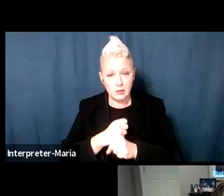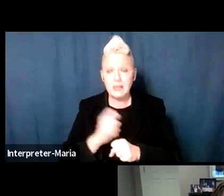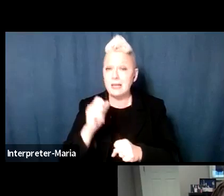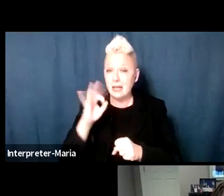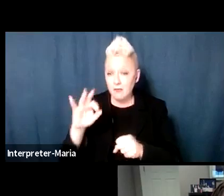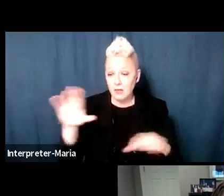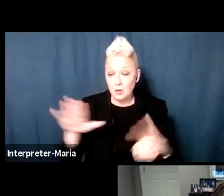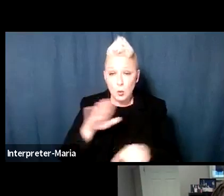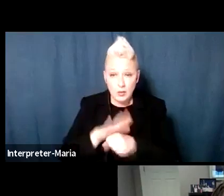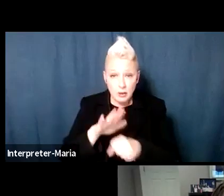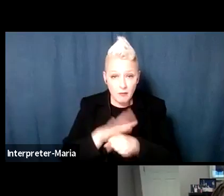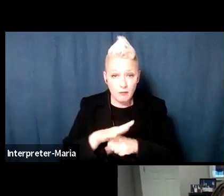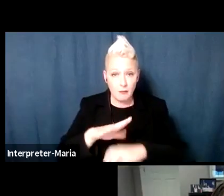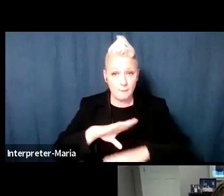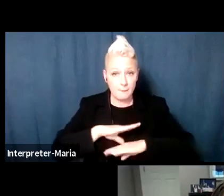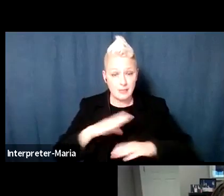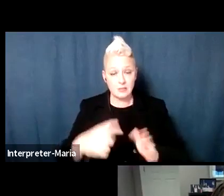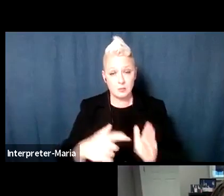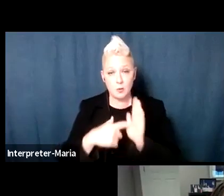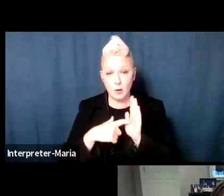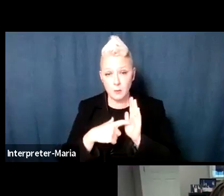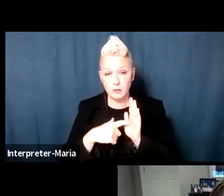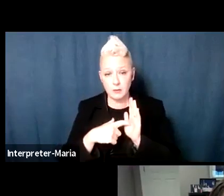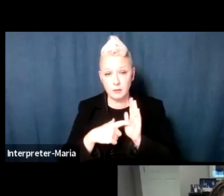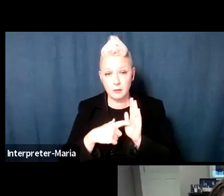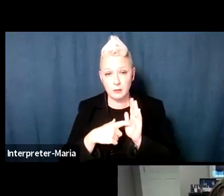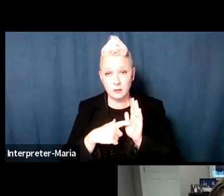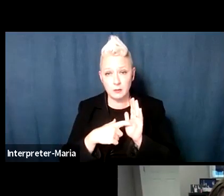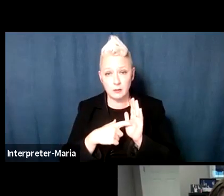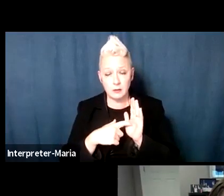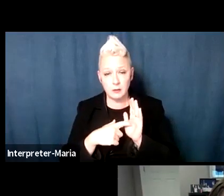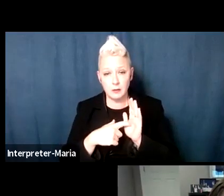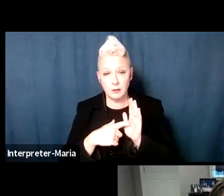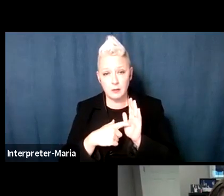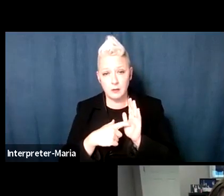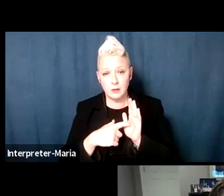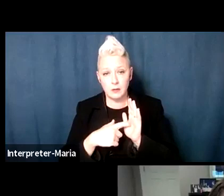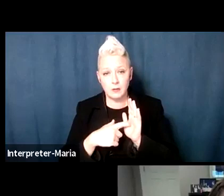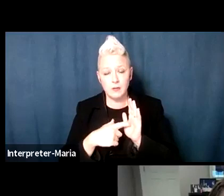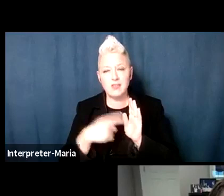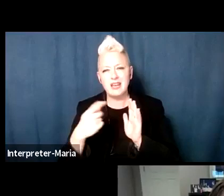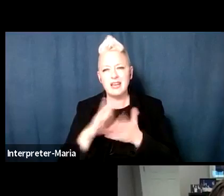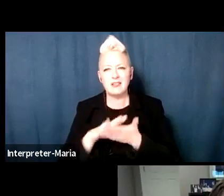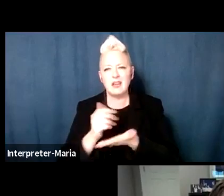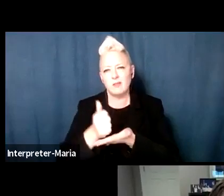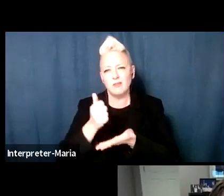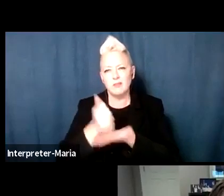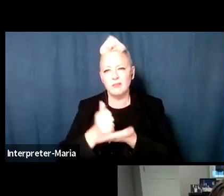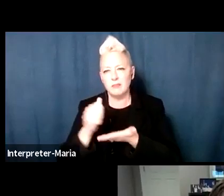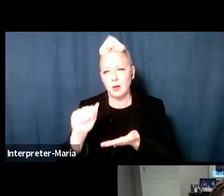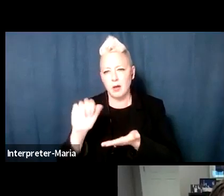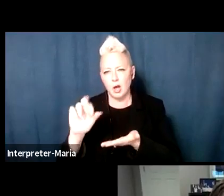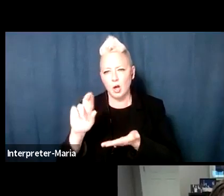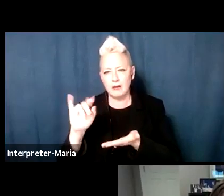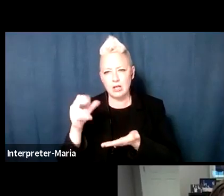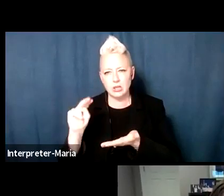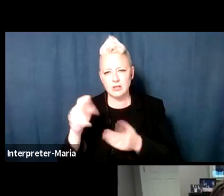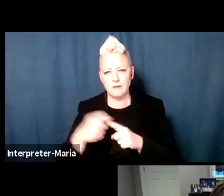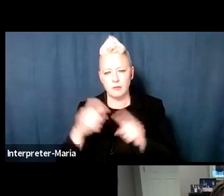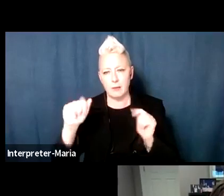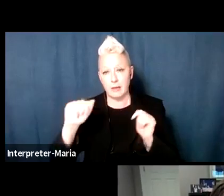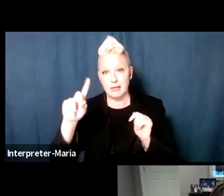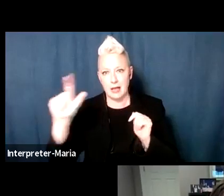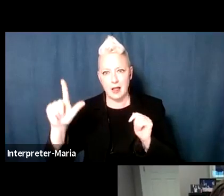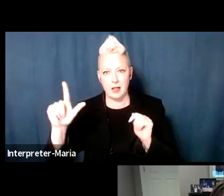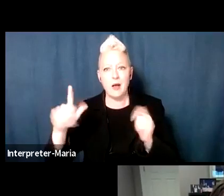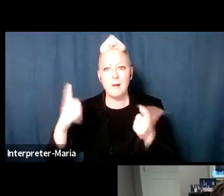and if it meets the requirements, they get a sort of accreditation from ADL, a big No Place for